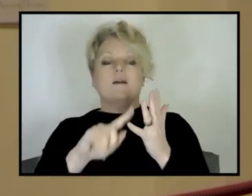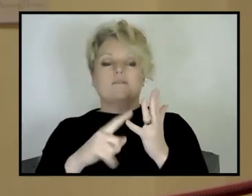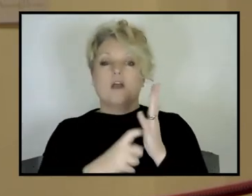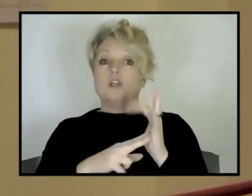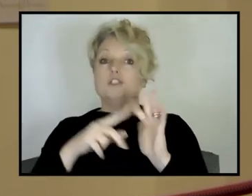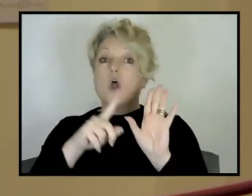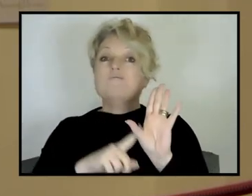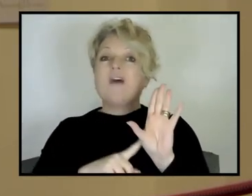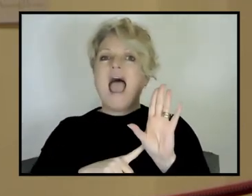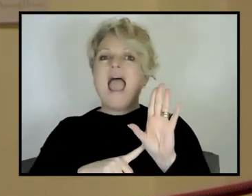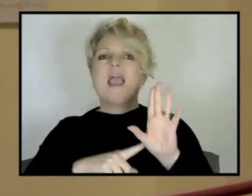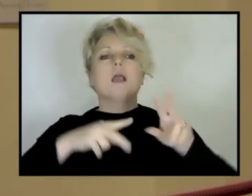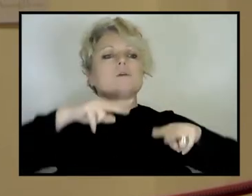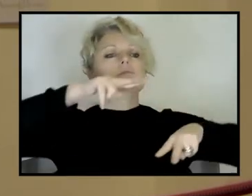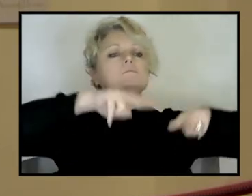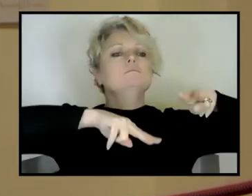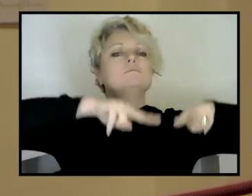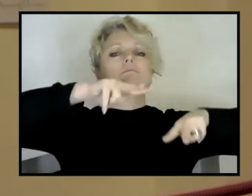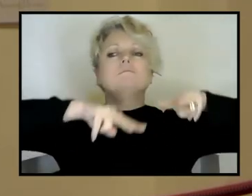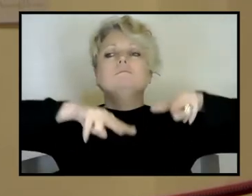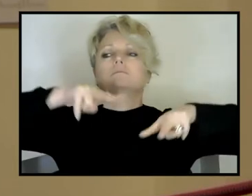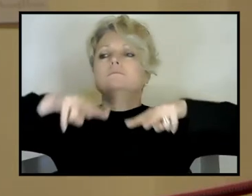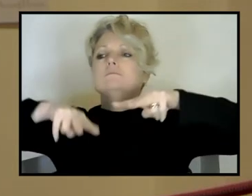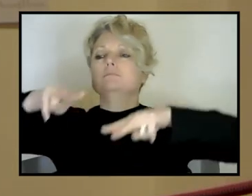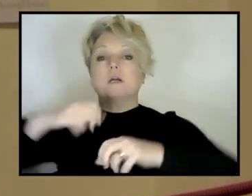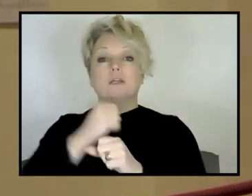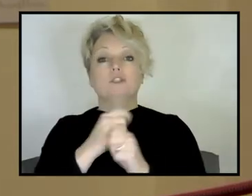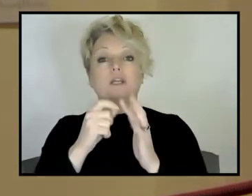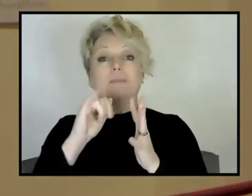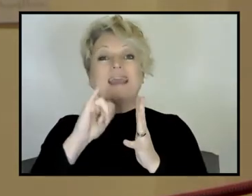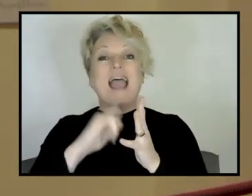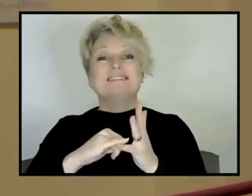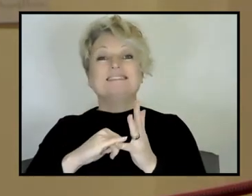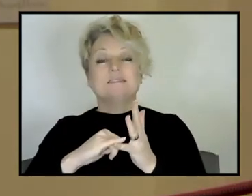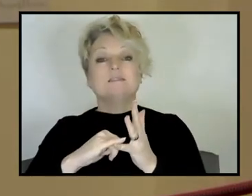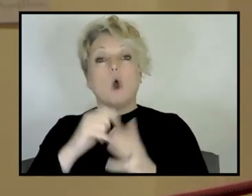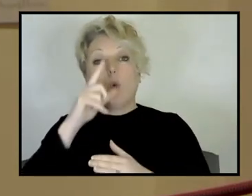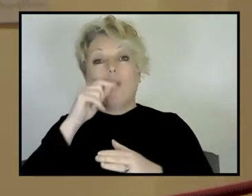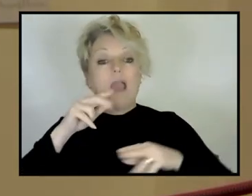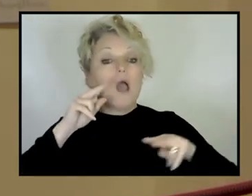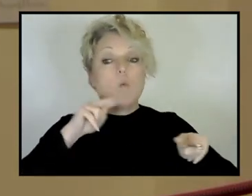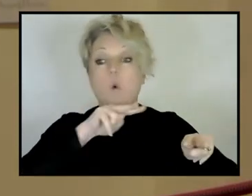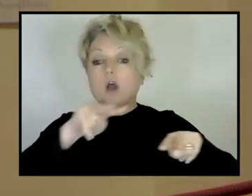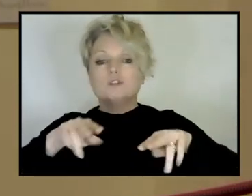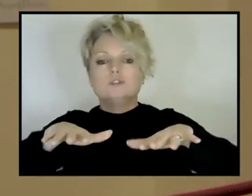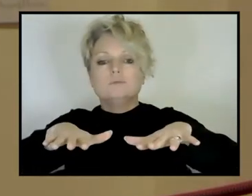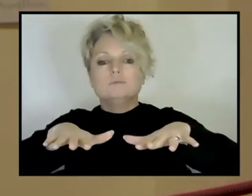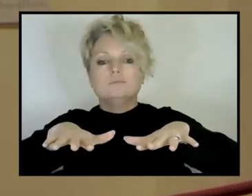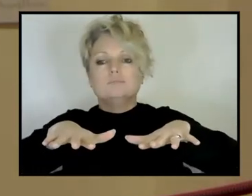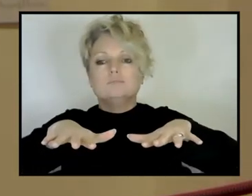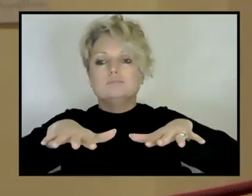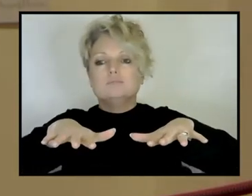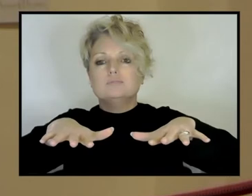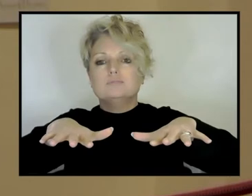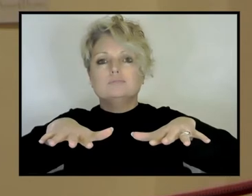the Earth's crust are moving in real time using GPS satellite technology, we can now measure that. It's a matter of measurement, not a matter of